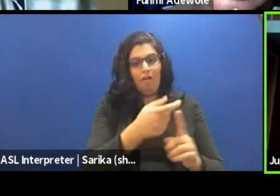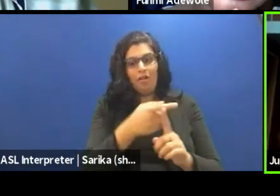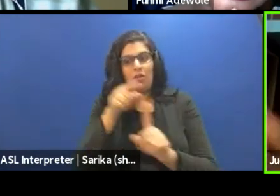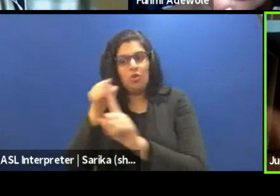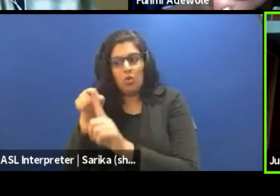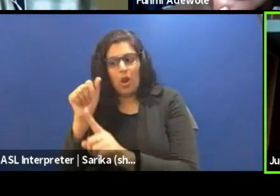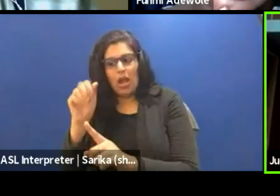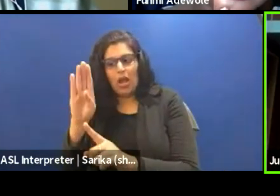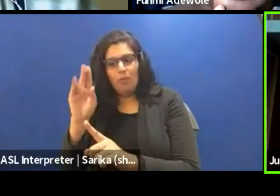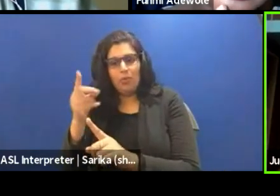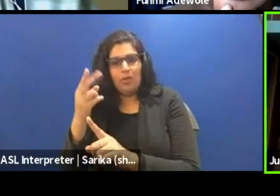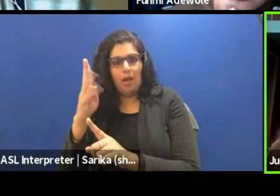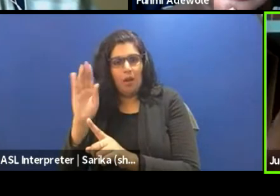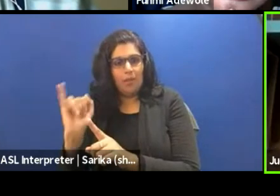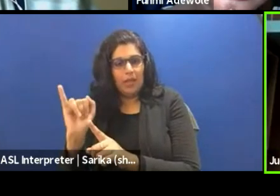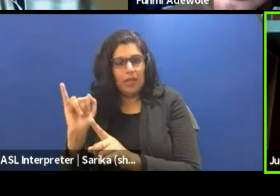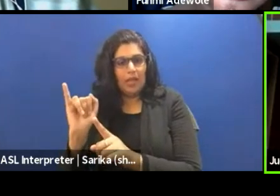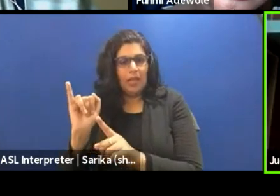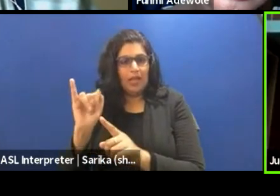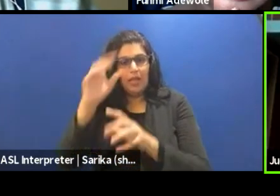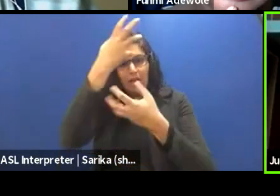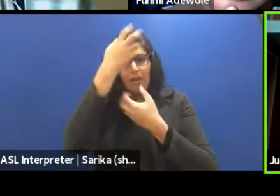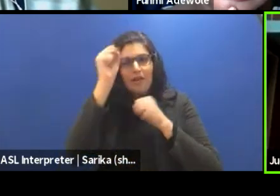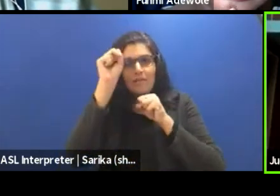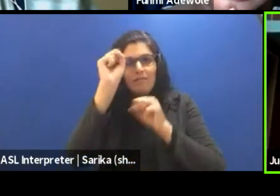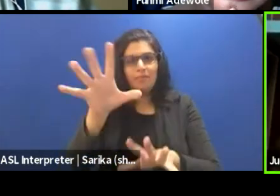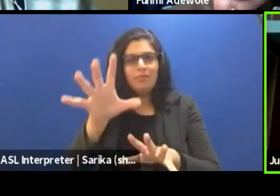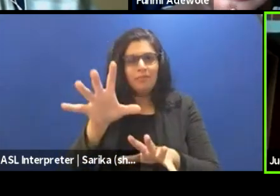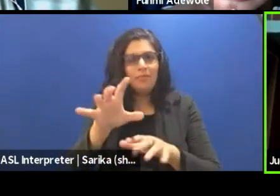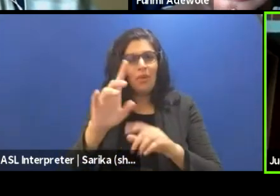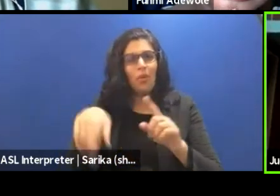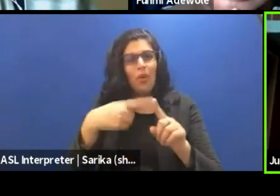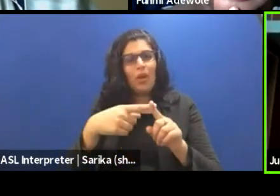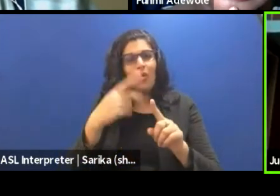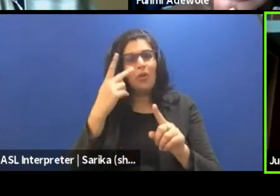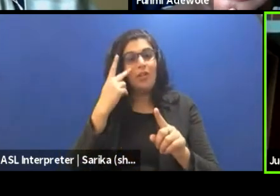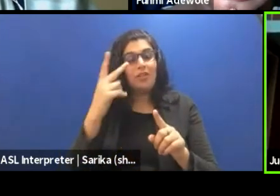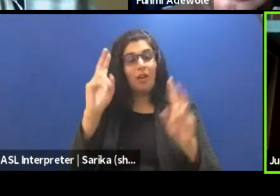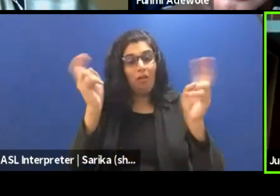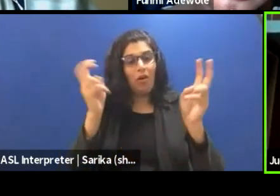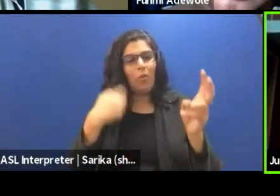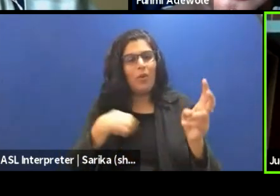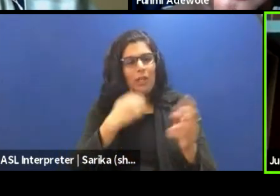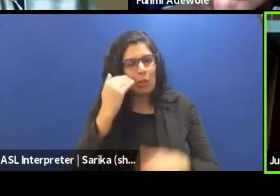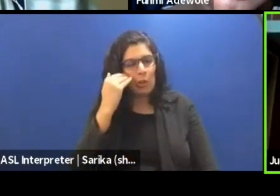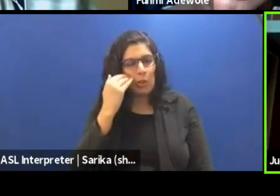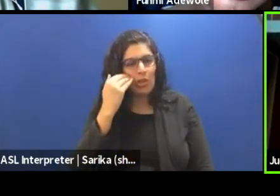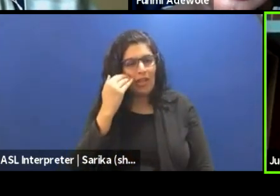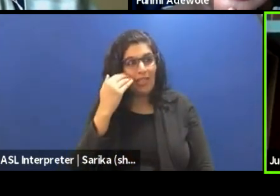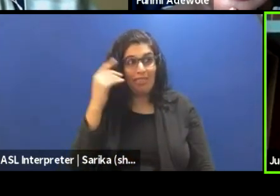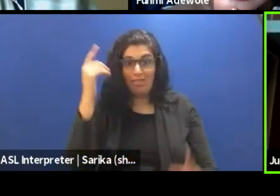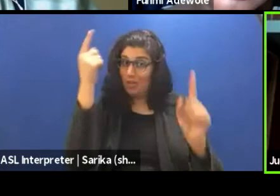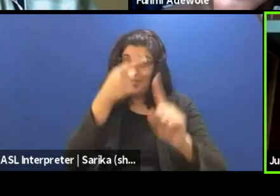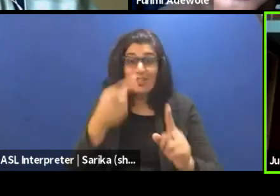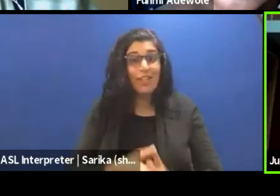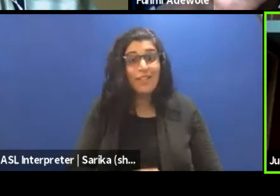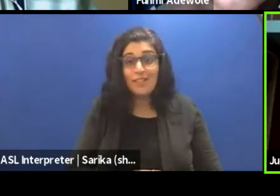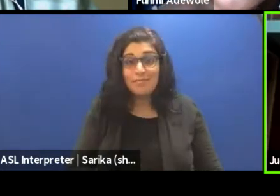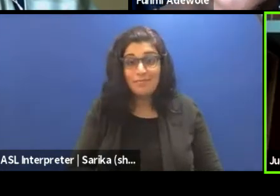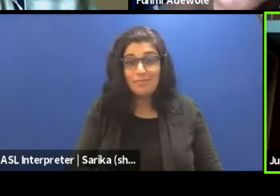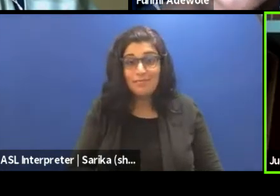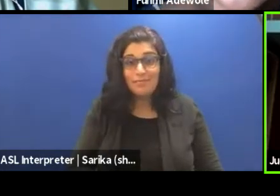we're saying here, decolonizing dramaturgy. When we saw the topic, we knew there is an agenda. So